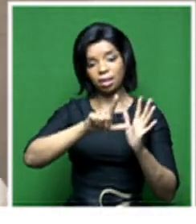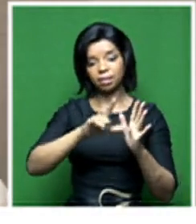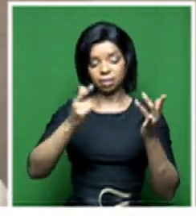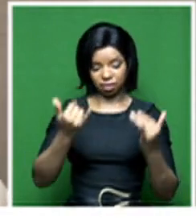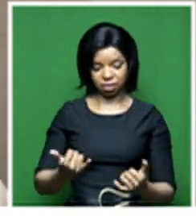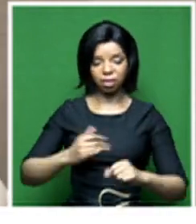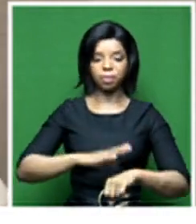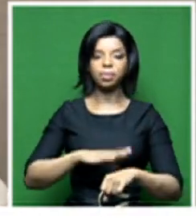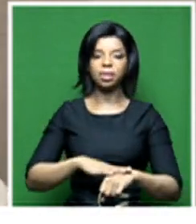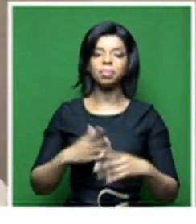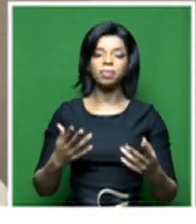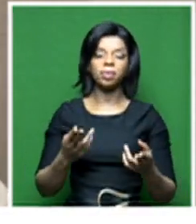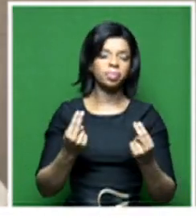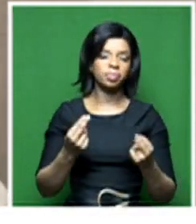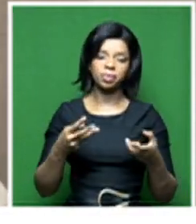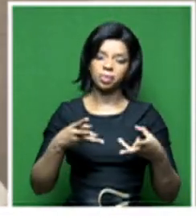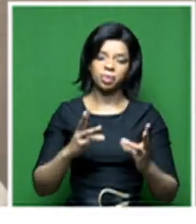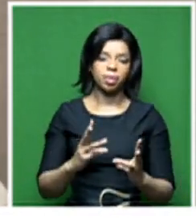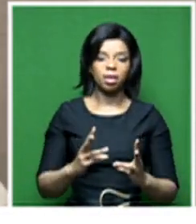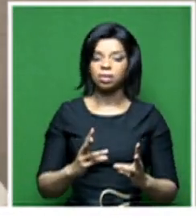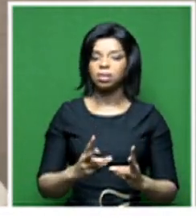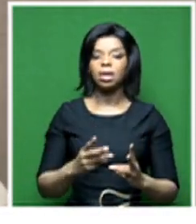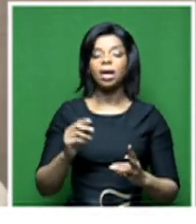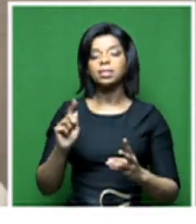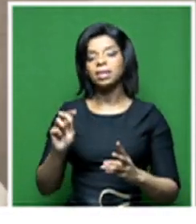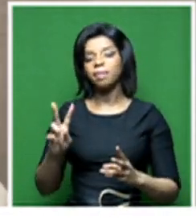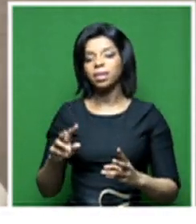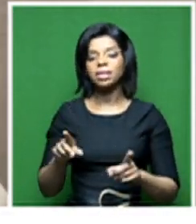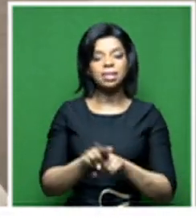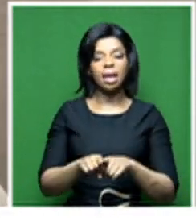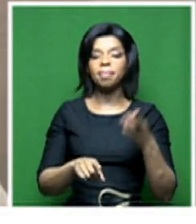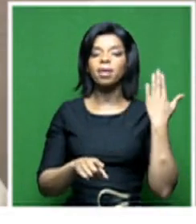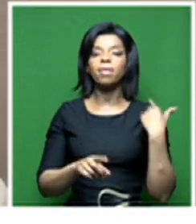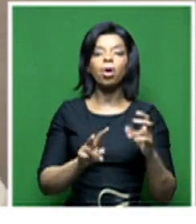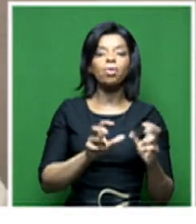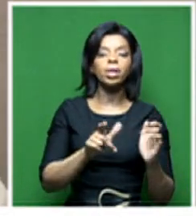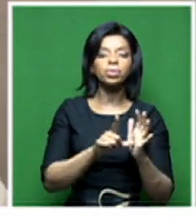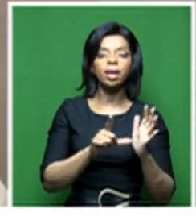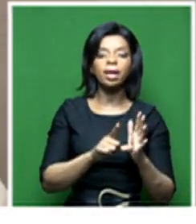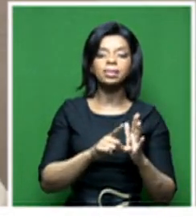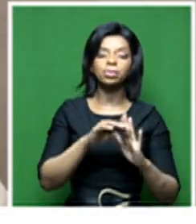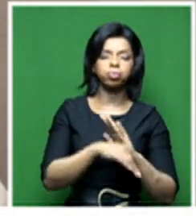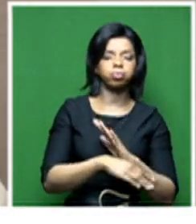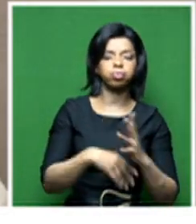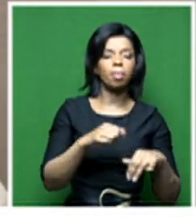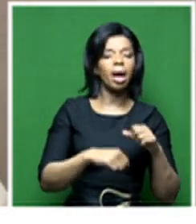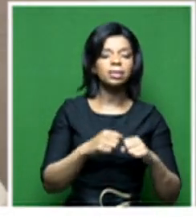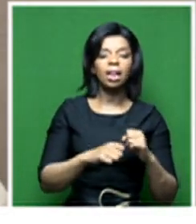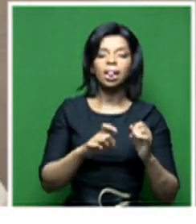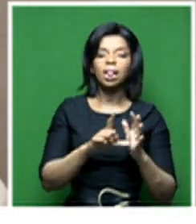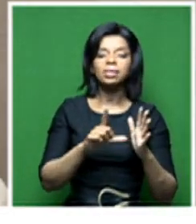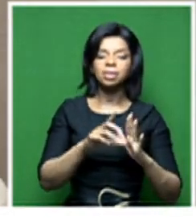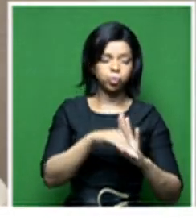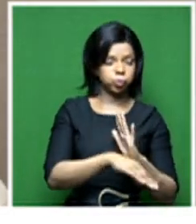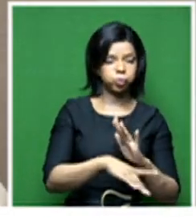for a new model. The TV licence, as the radio licence has died, and the dog licences, bicycle licences, it's time to pull the plug